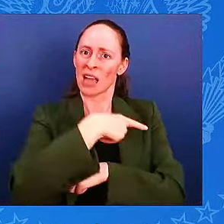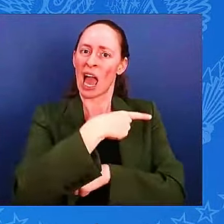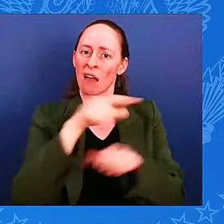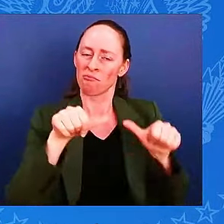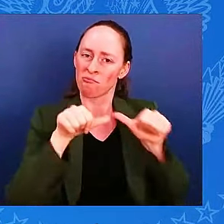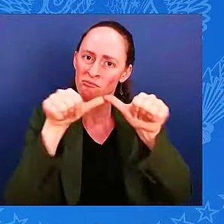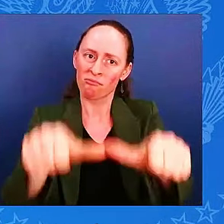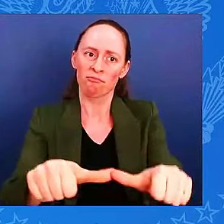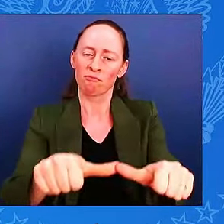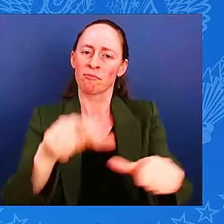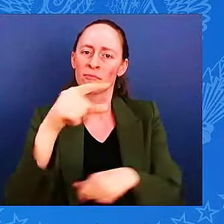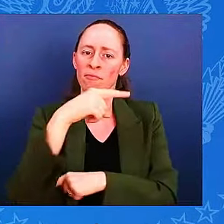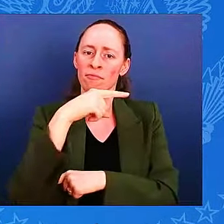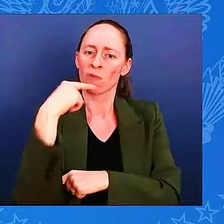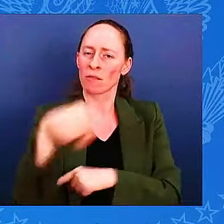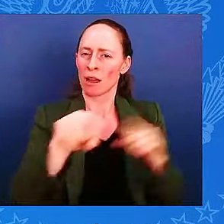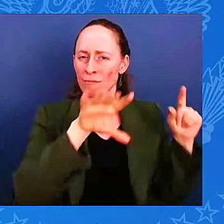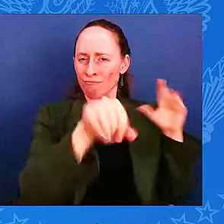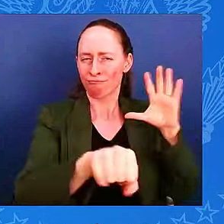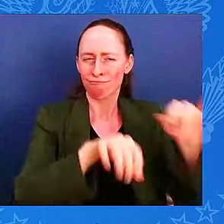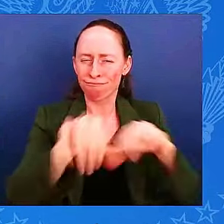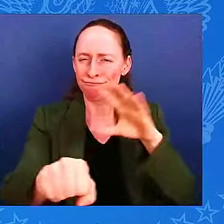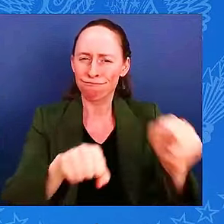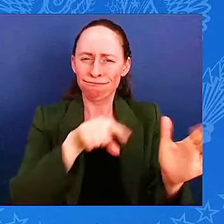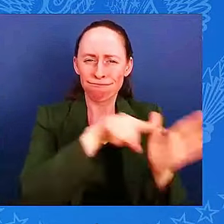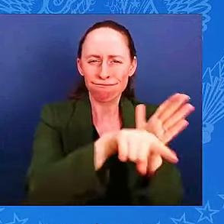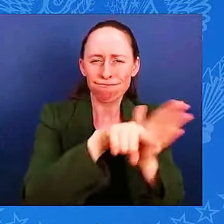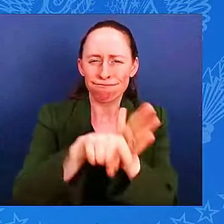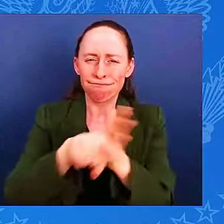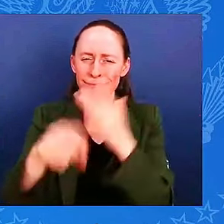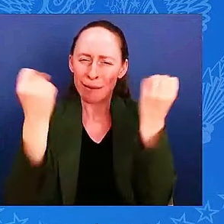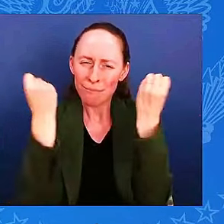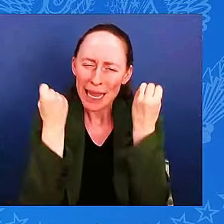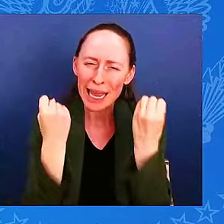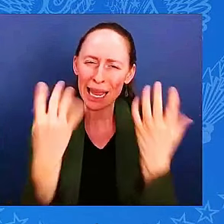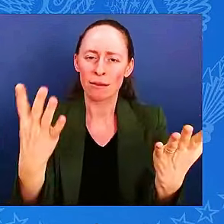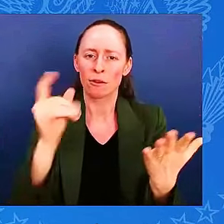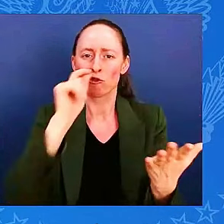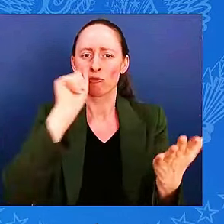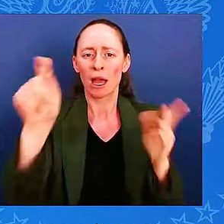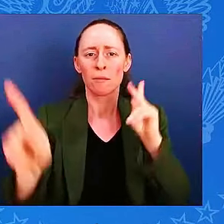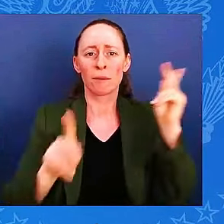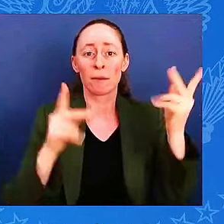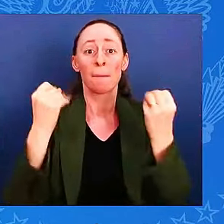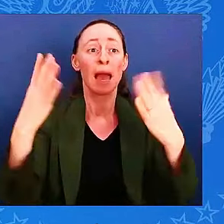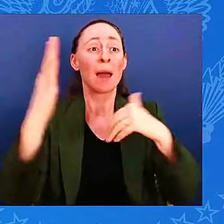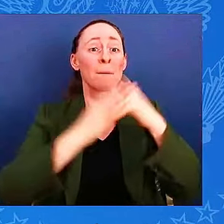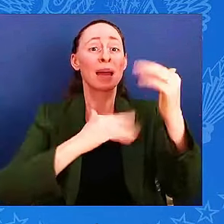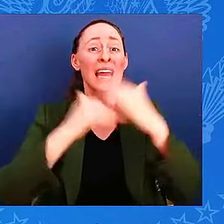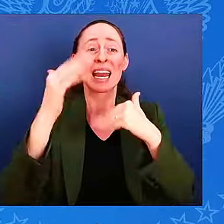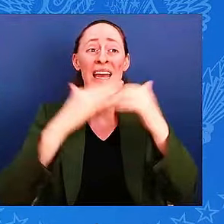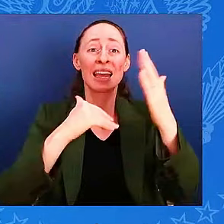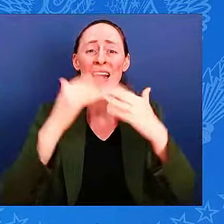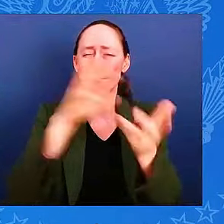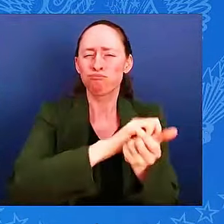So many cities have been razed to the ground. So many families have been torn apart.